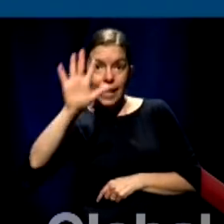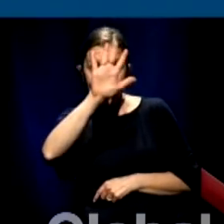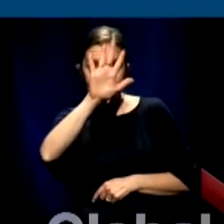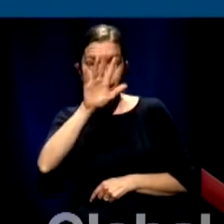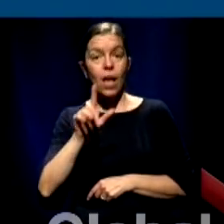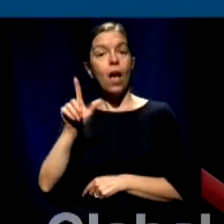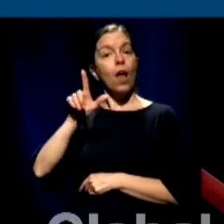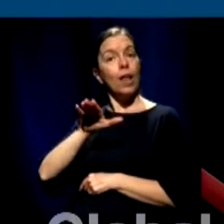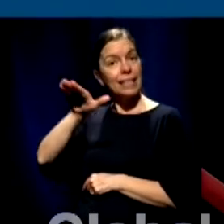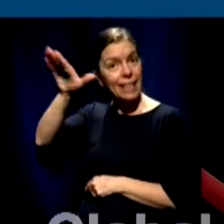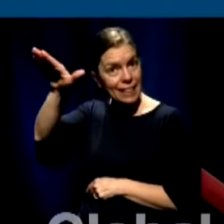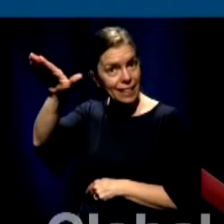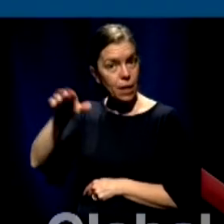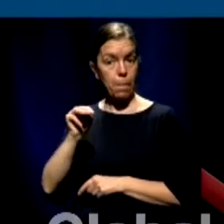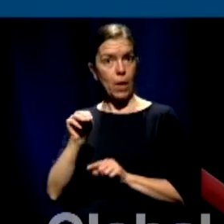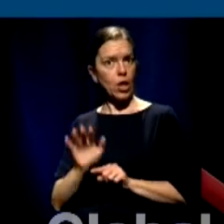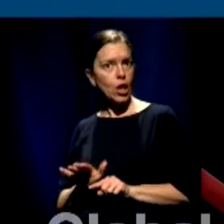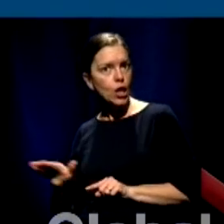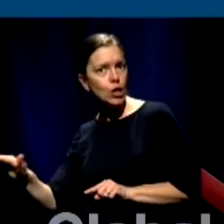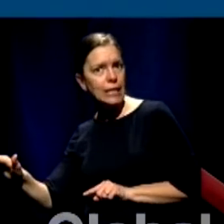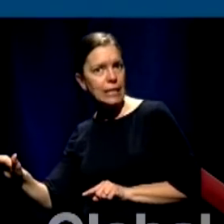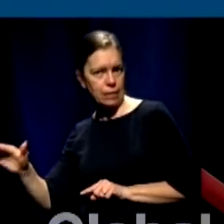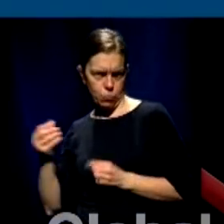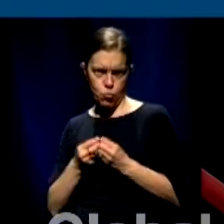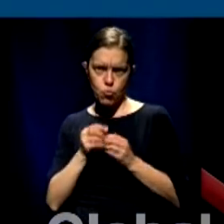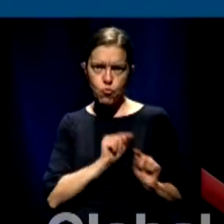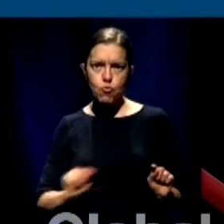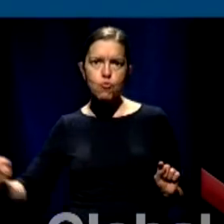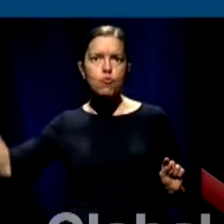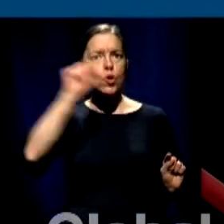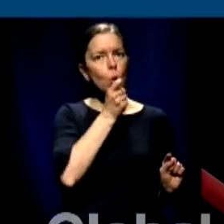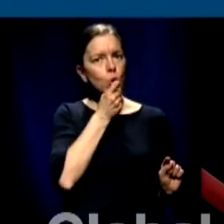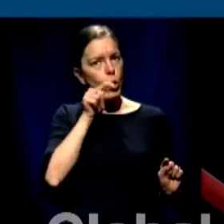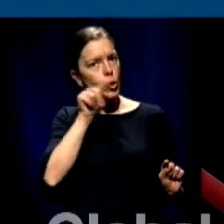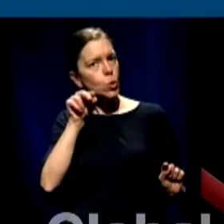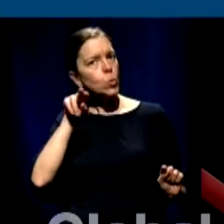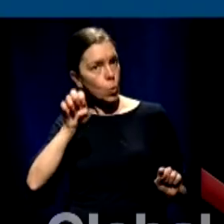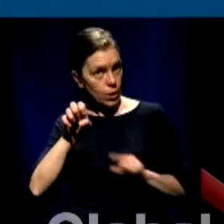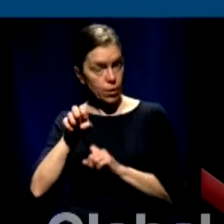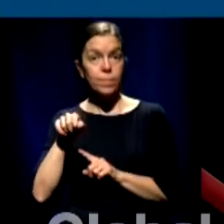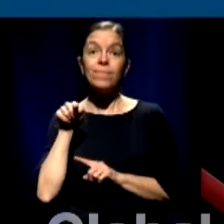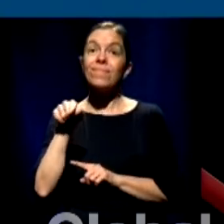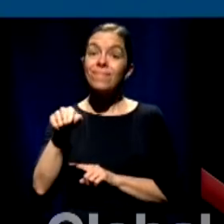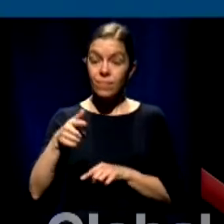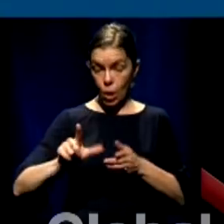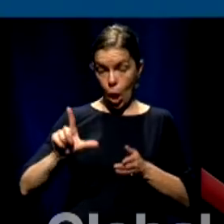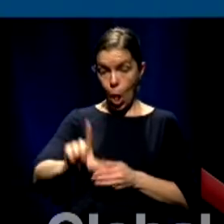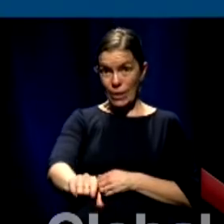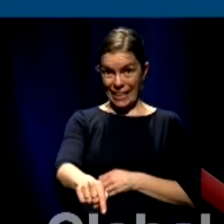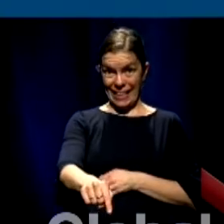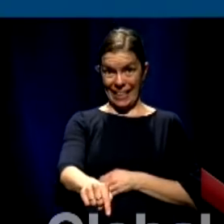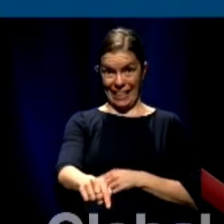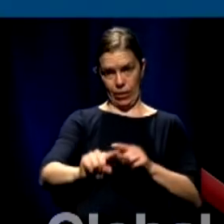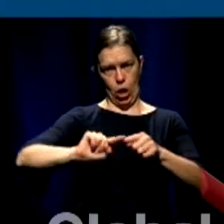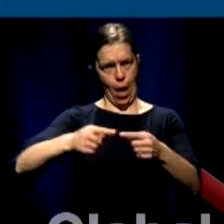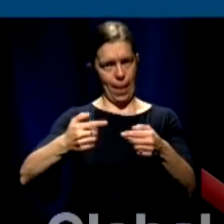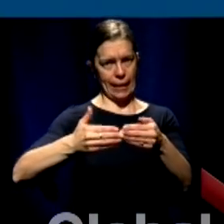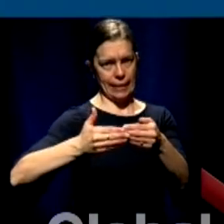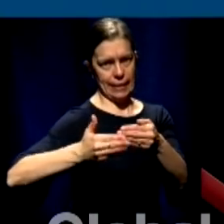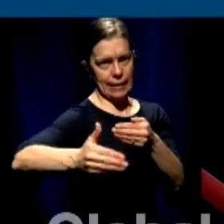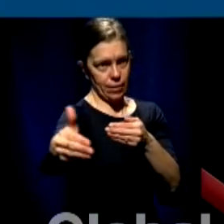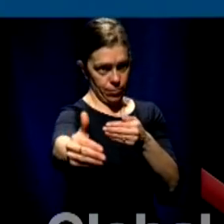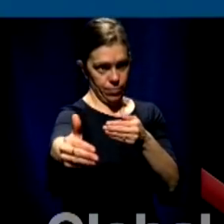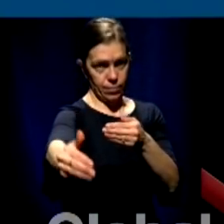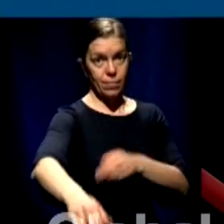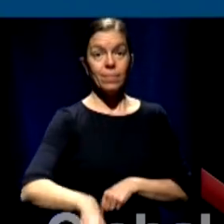so I'm announcing that in those red zones as of Monday next we are going to be coming